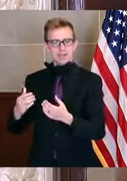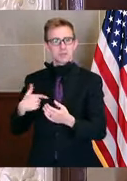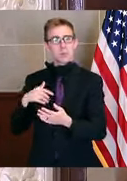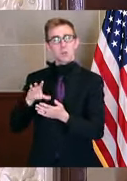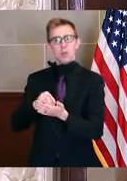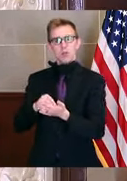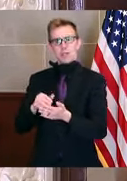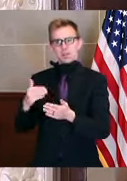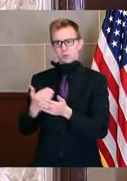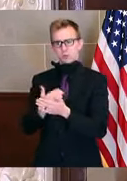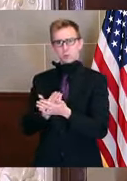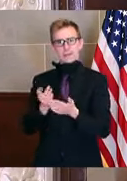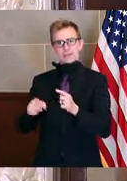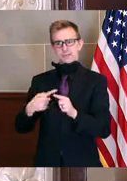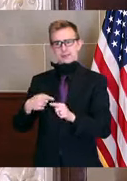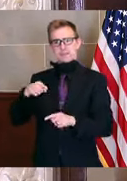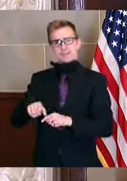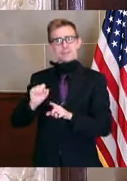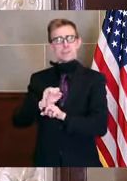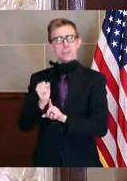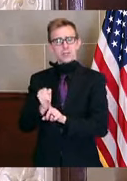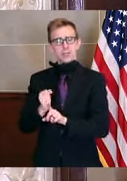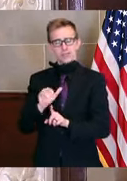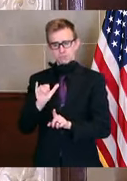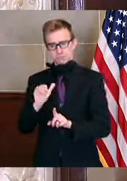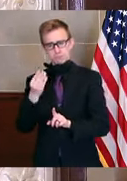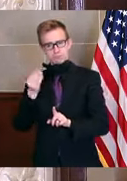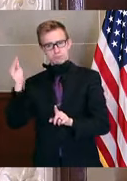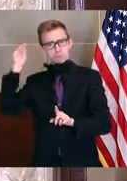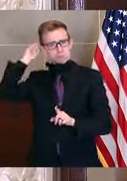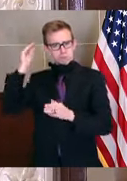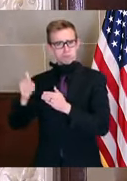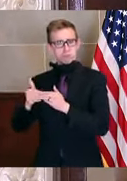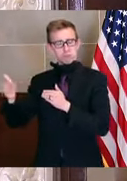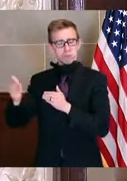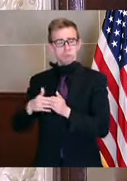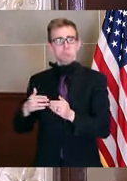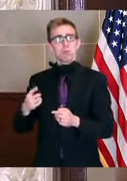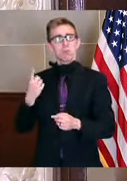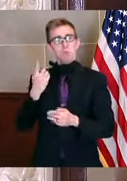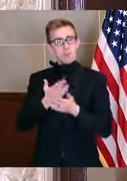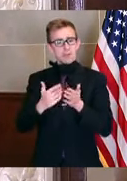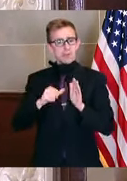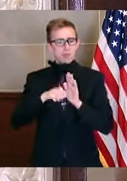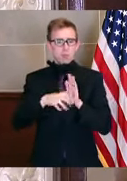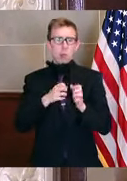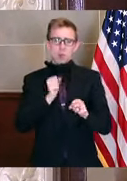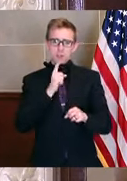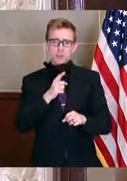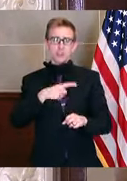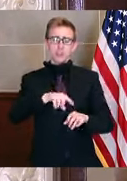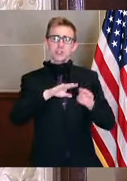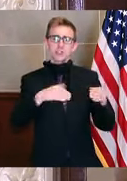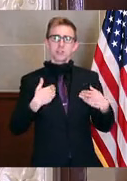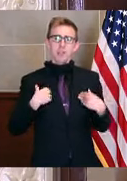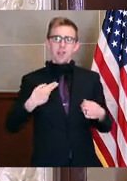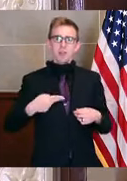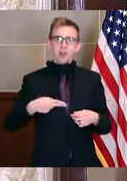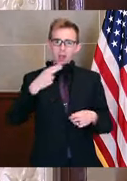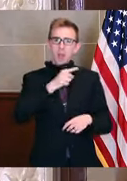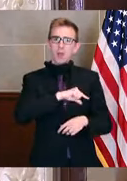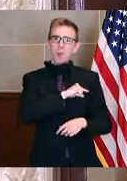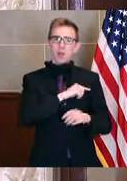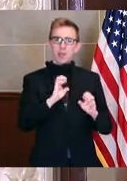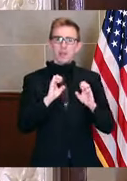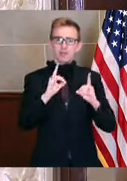learning a tremendous amount through this, and I think our key priority is to, again, ensure that every child in this state has access to that high-quality opportunity, uh,